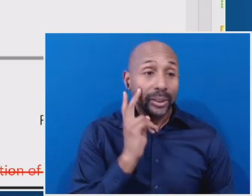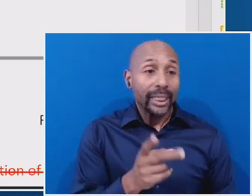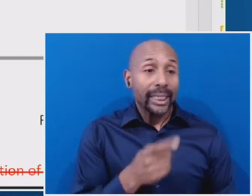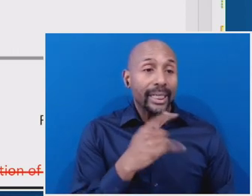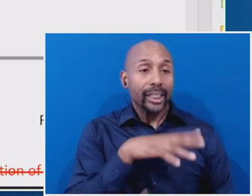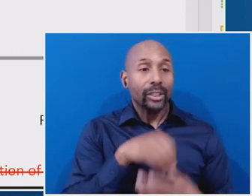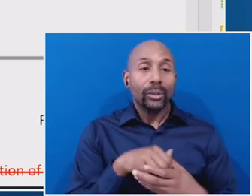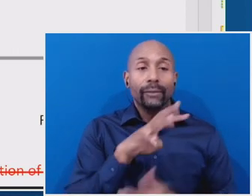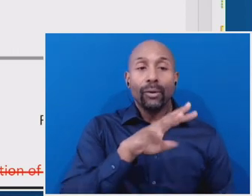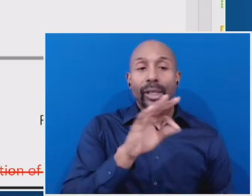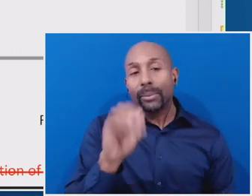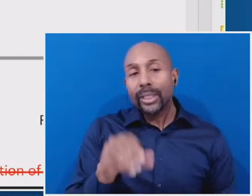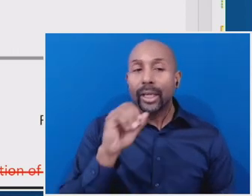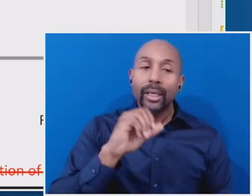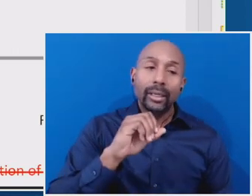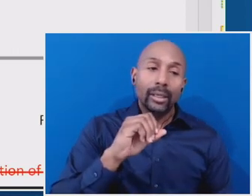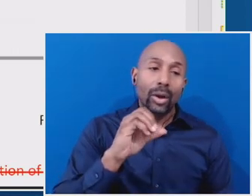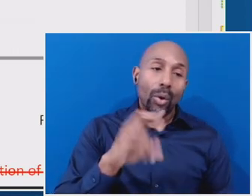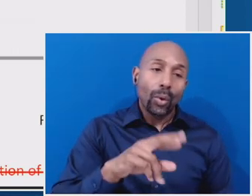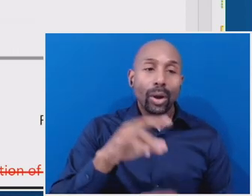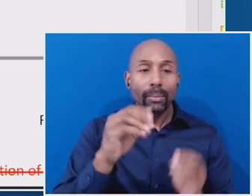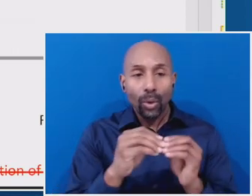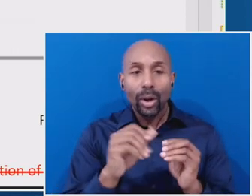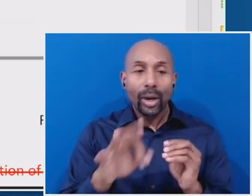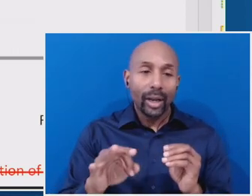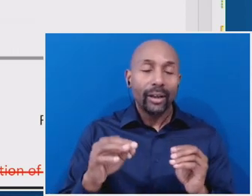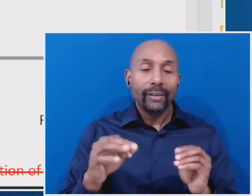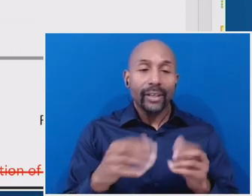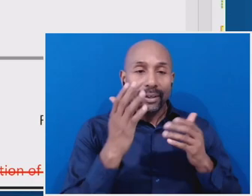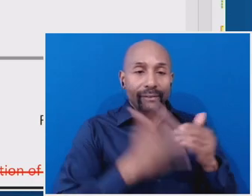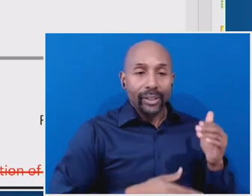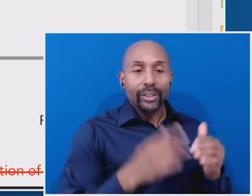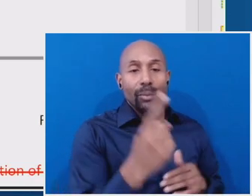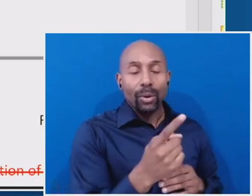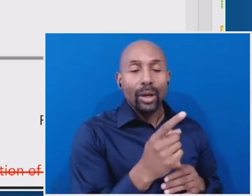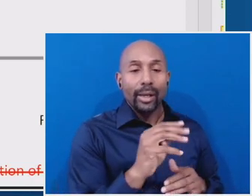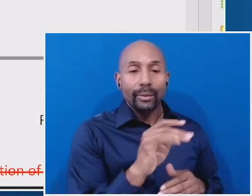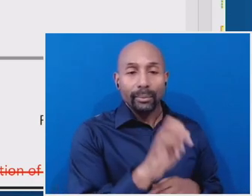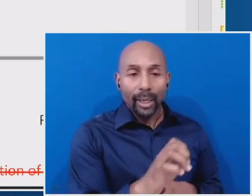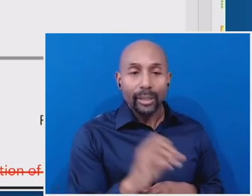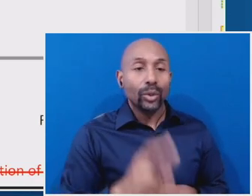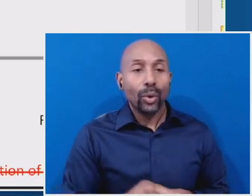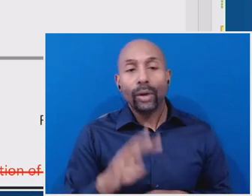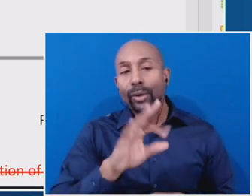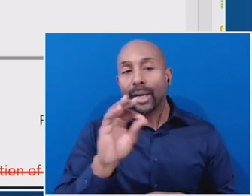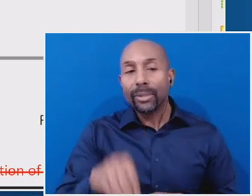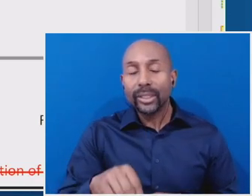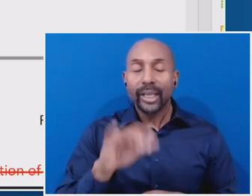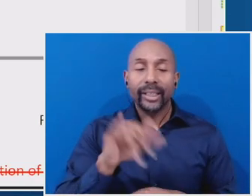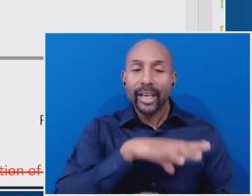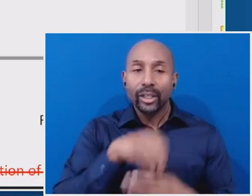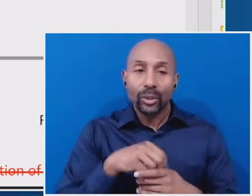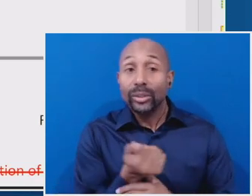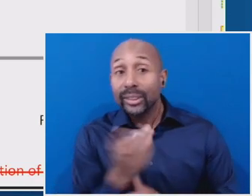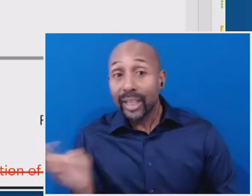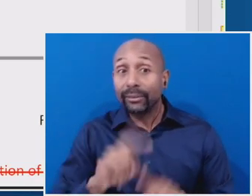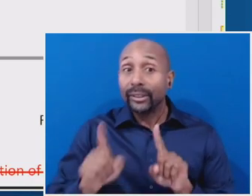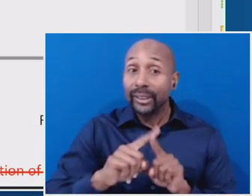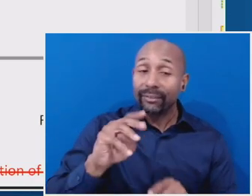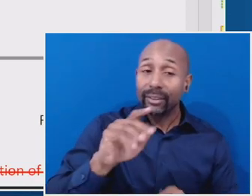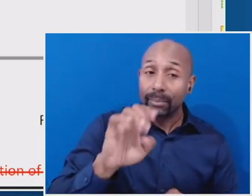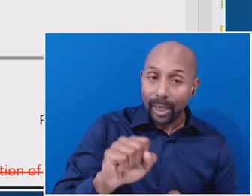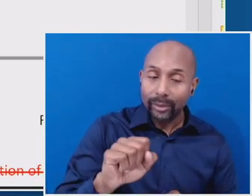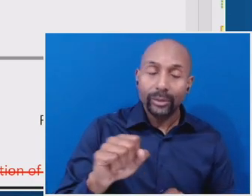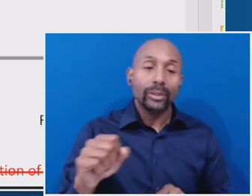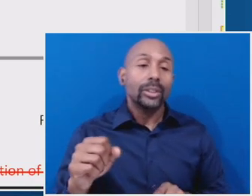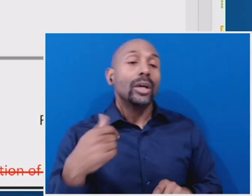more, um, of having one module, 49% or more comprising multiple modules. And then we, uh, took the remaining, uh,